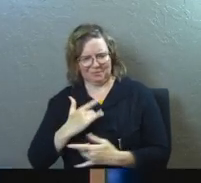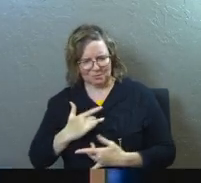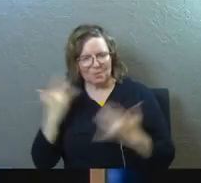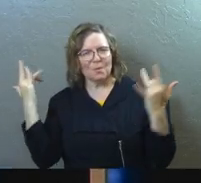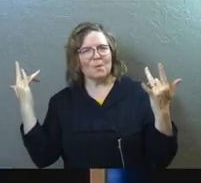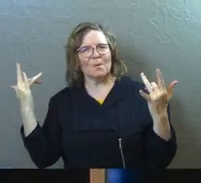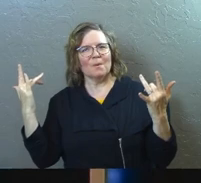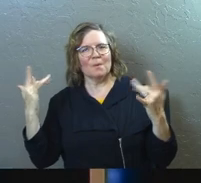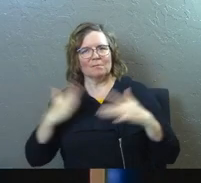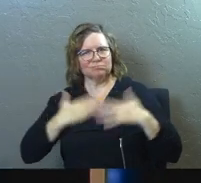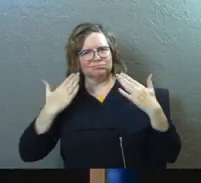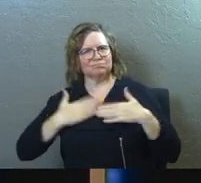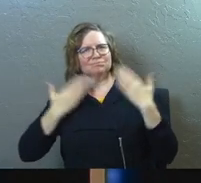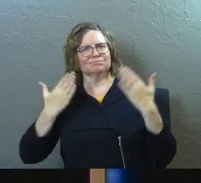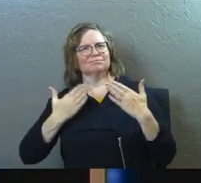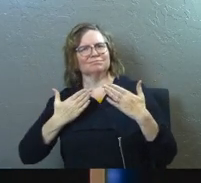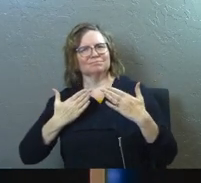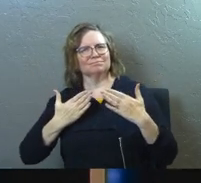No.